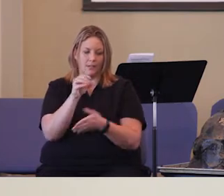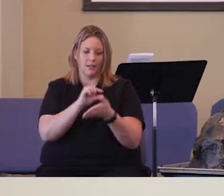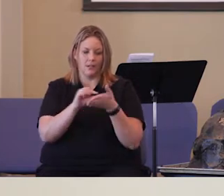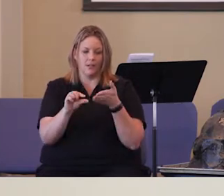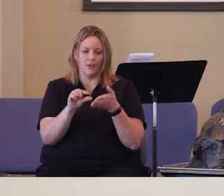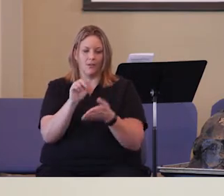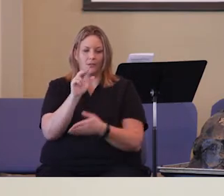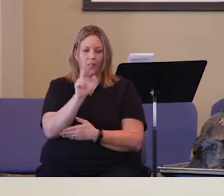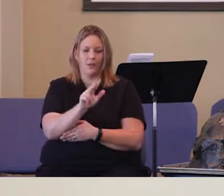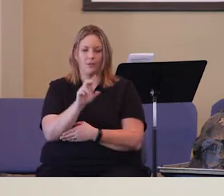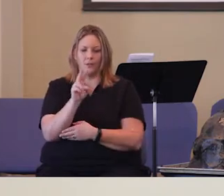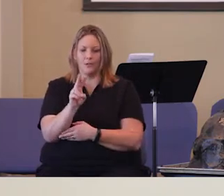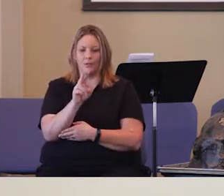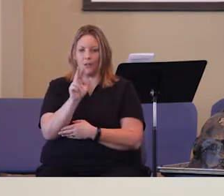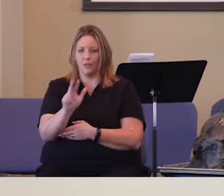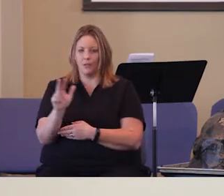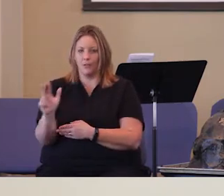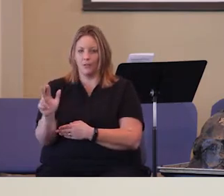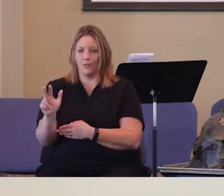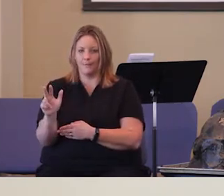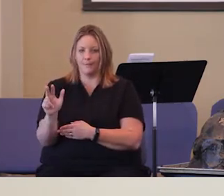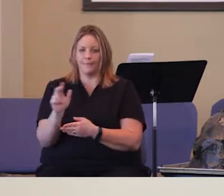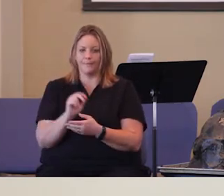Psalms 106, 32 and 33.